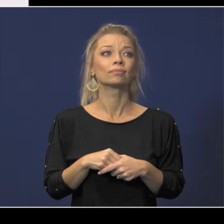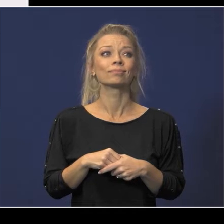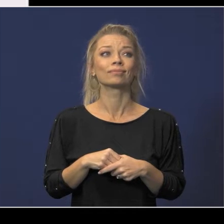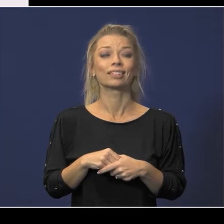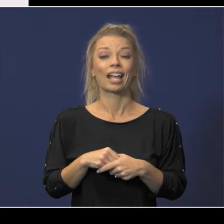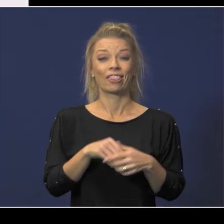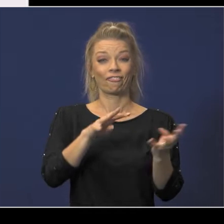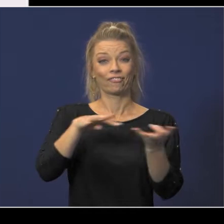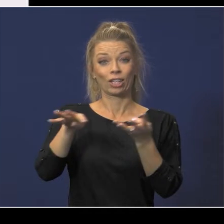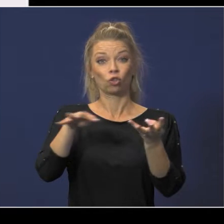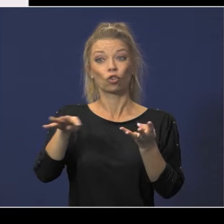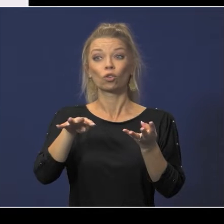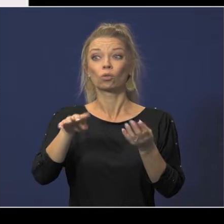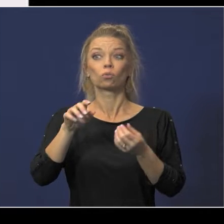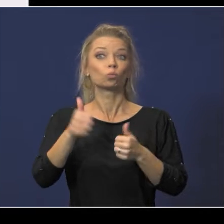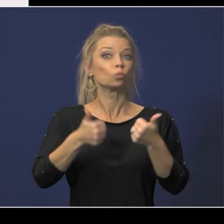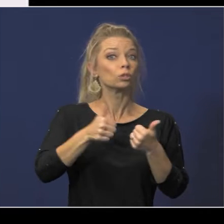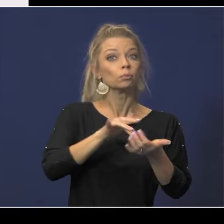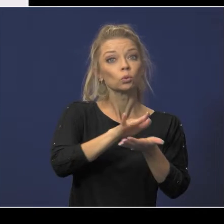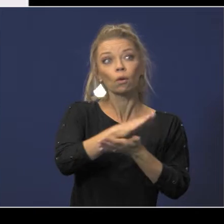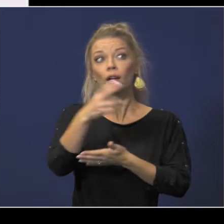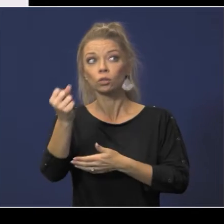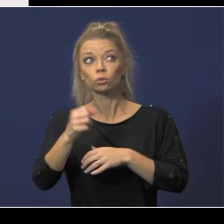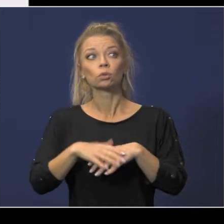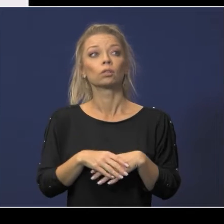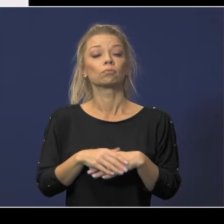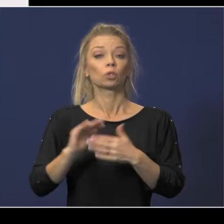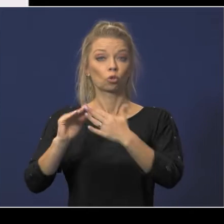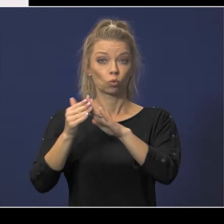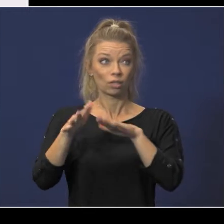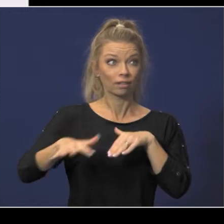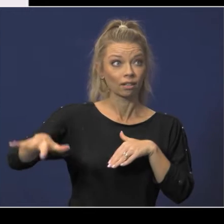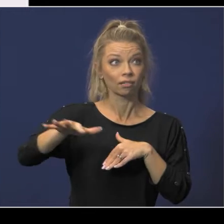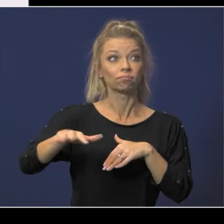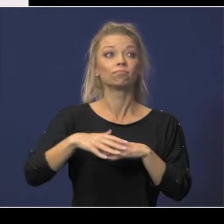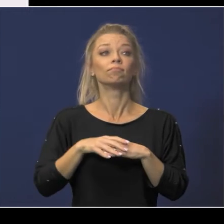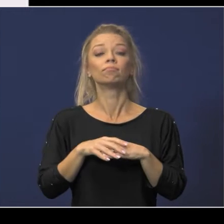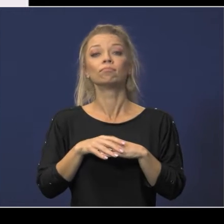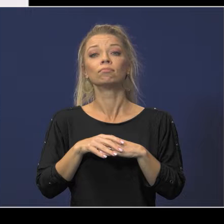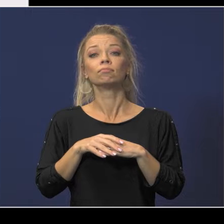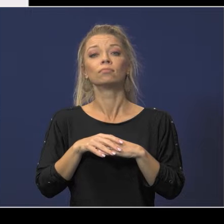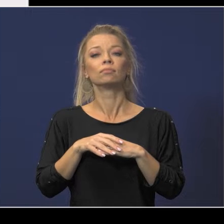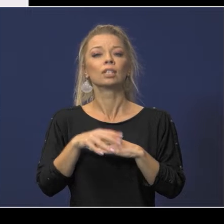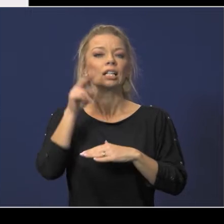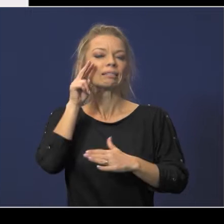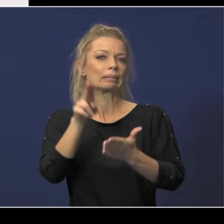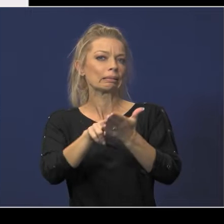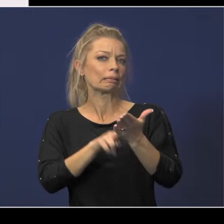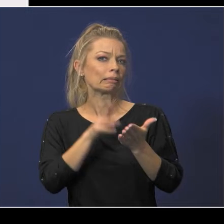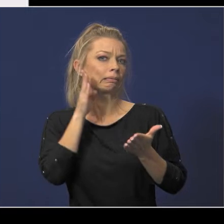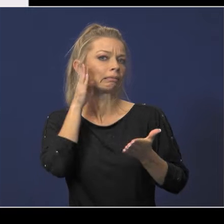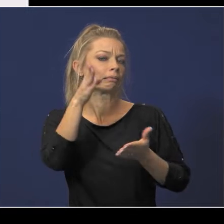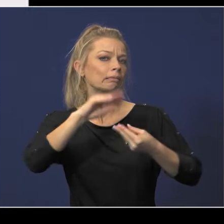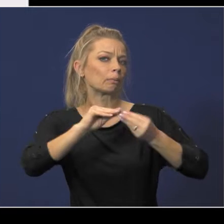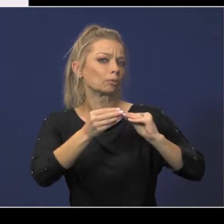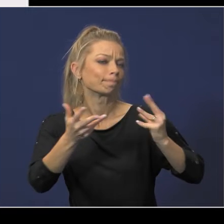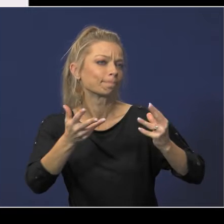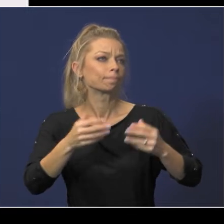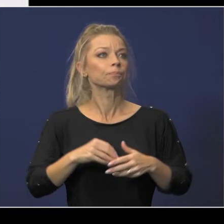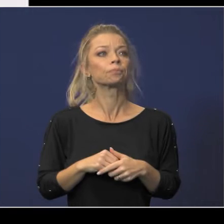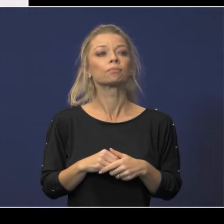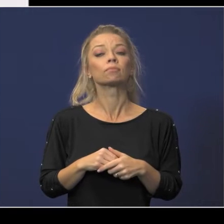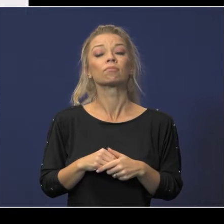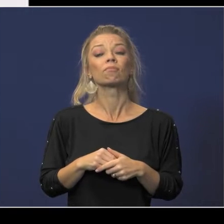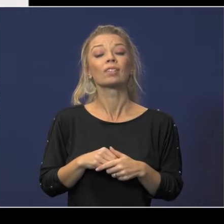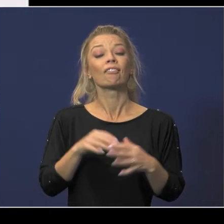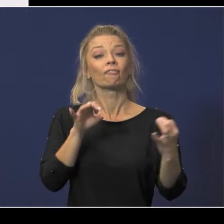neighborhoods enrollment projections geographical proximity of the students to the schools input from the